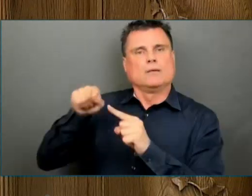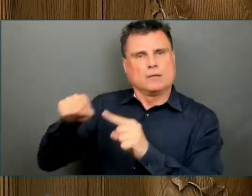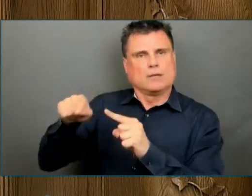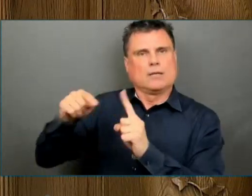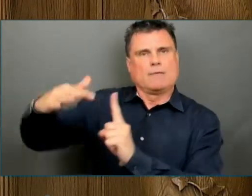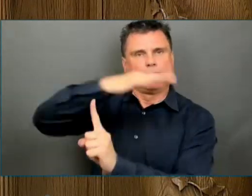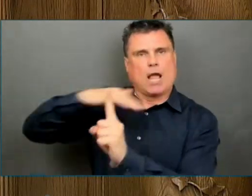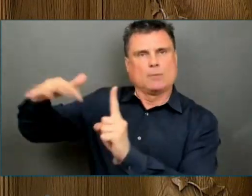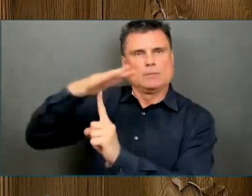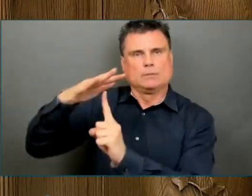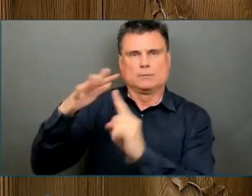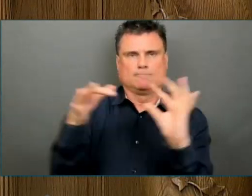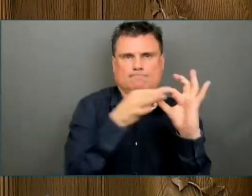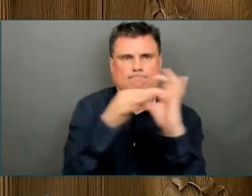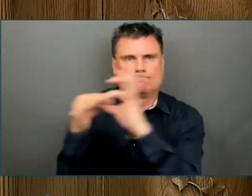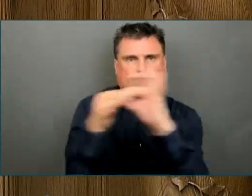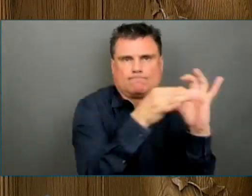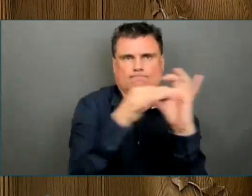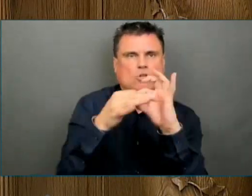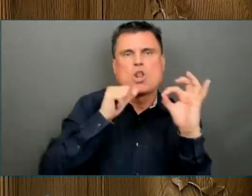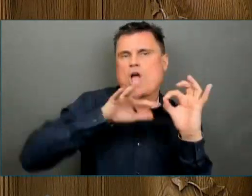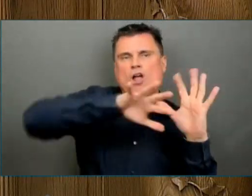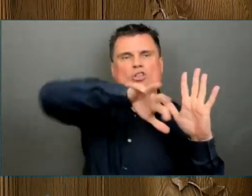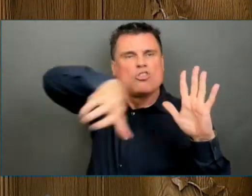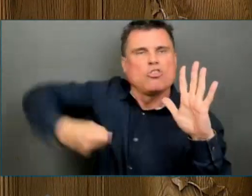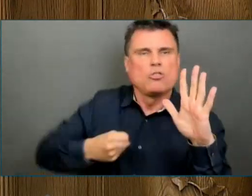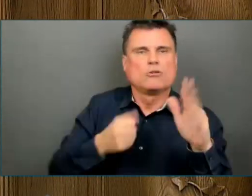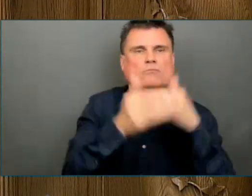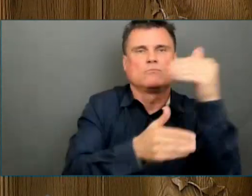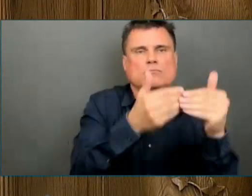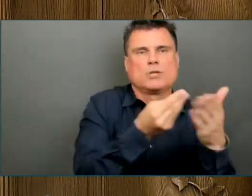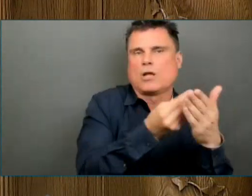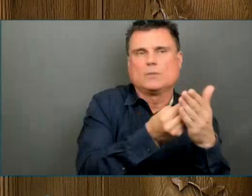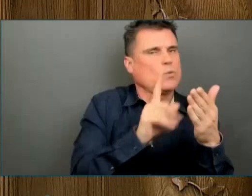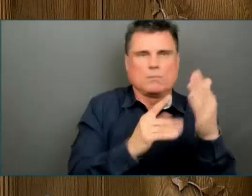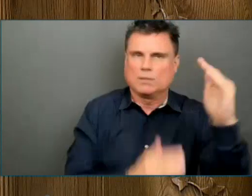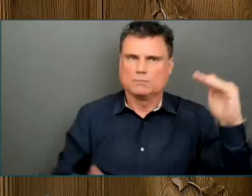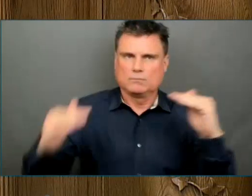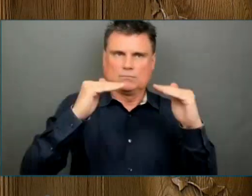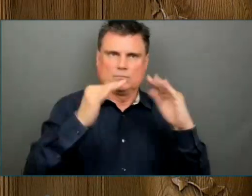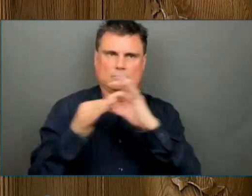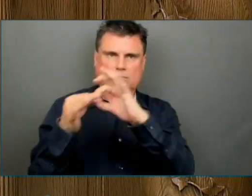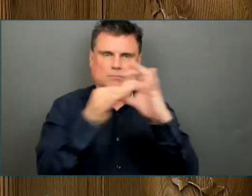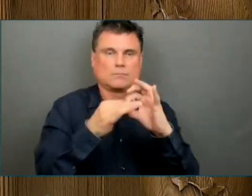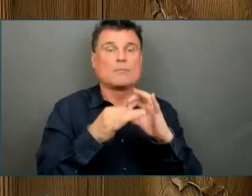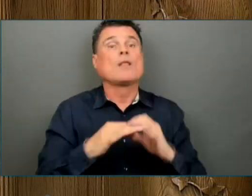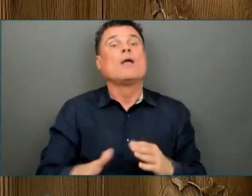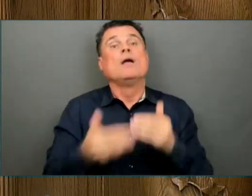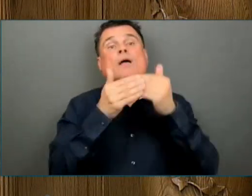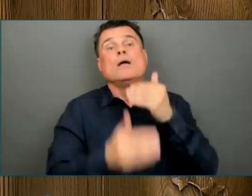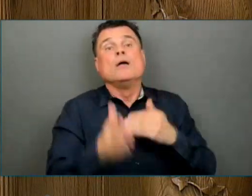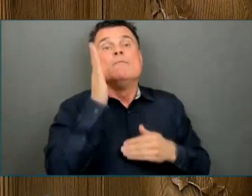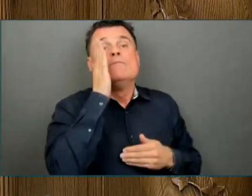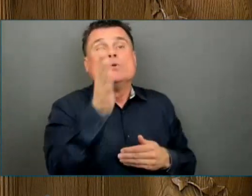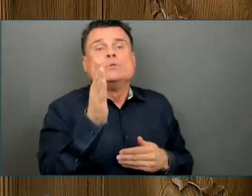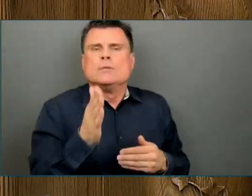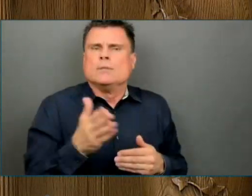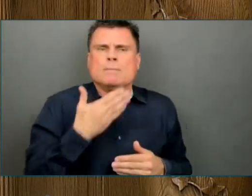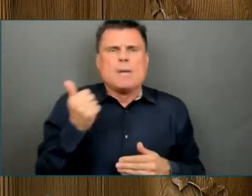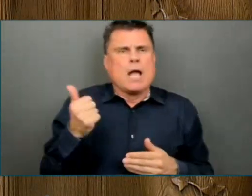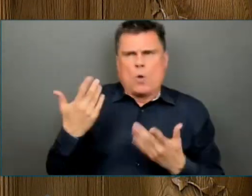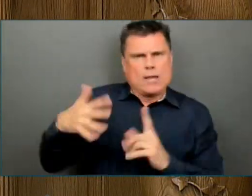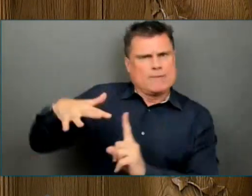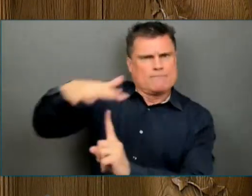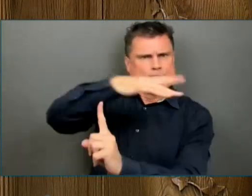Central to achieving our goal of a more sustainable economic future on the other side of COVID-19 is British Columbia's Clean